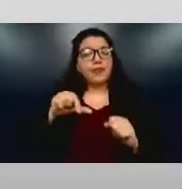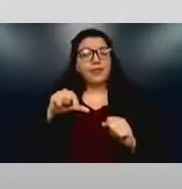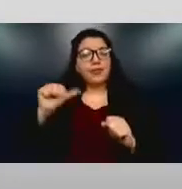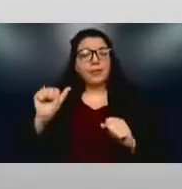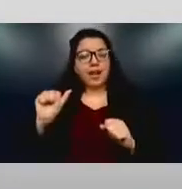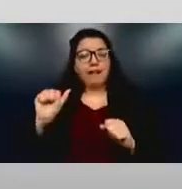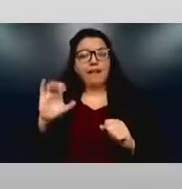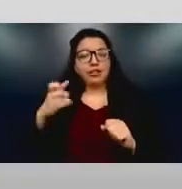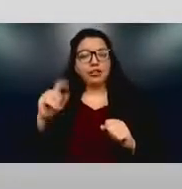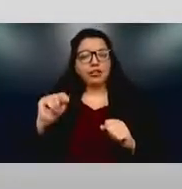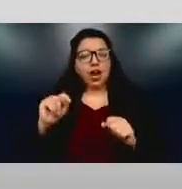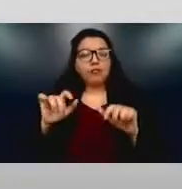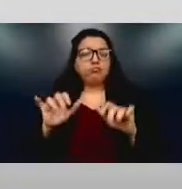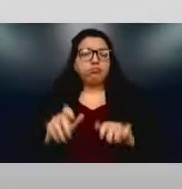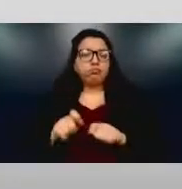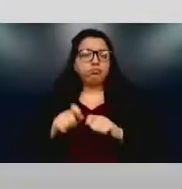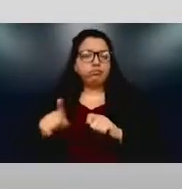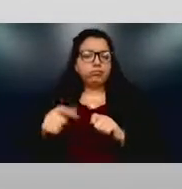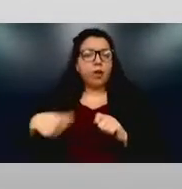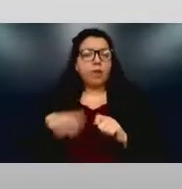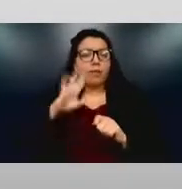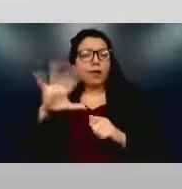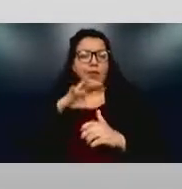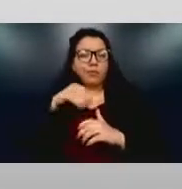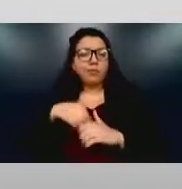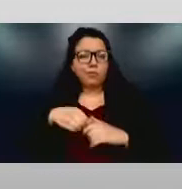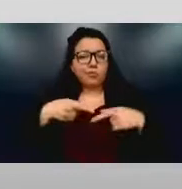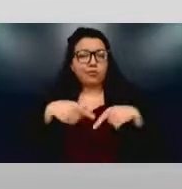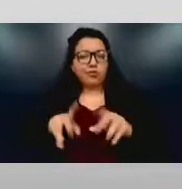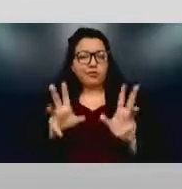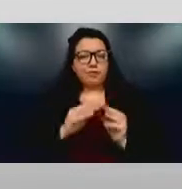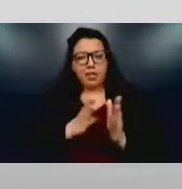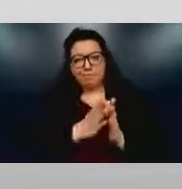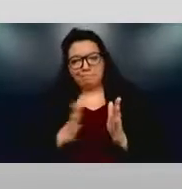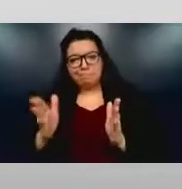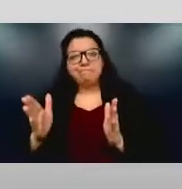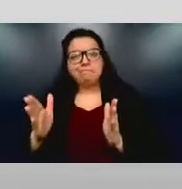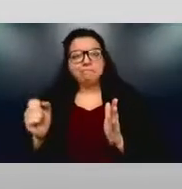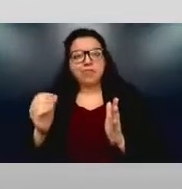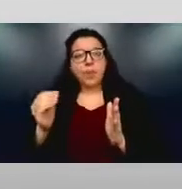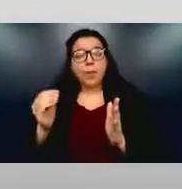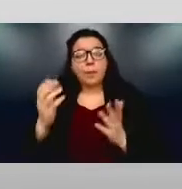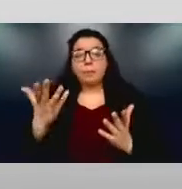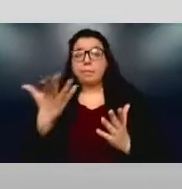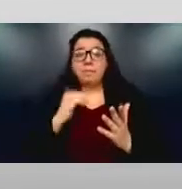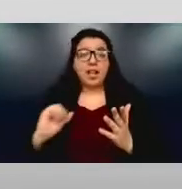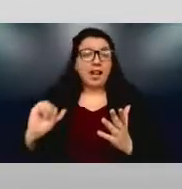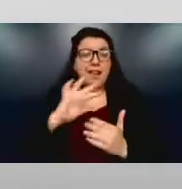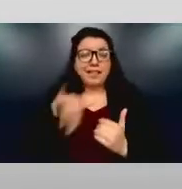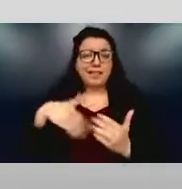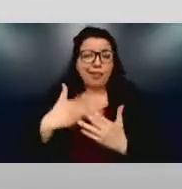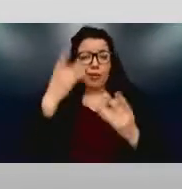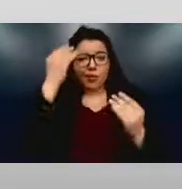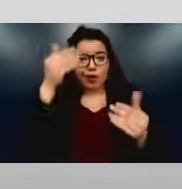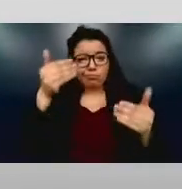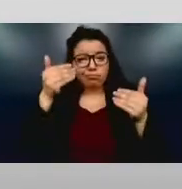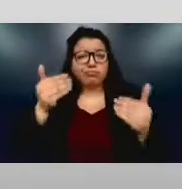be incorporating them as we speak. So any and all thoughts, fire away.